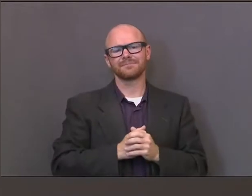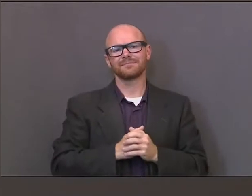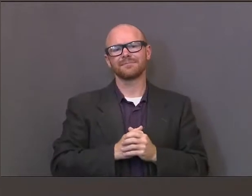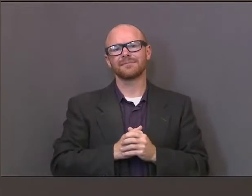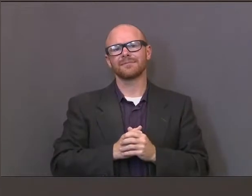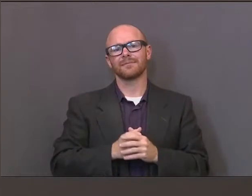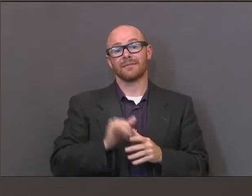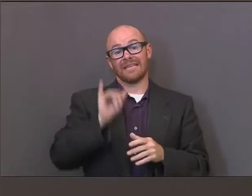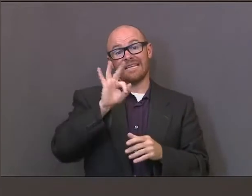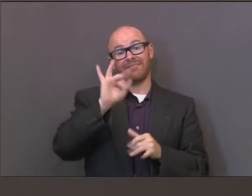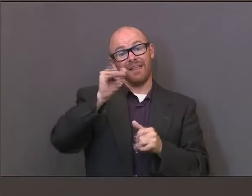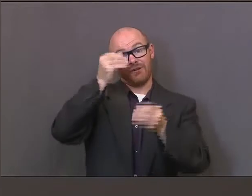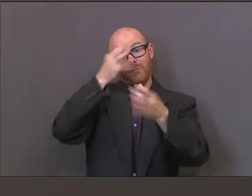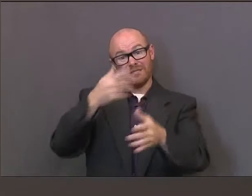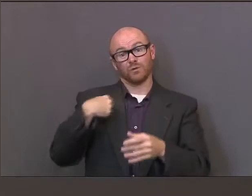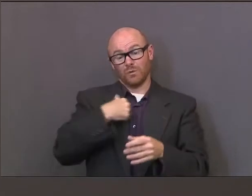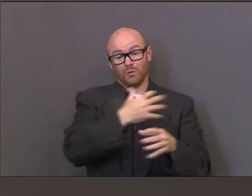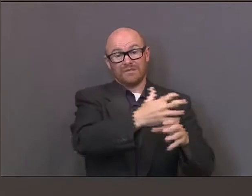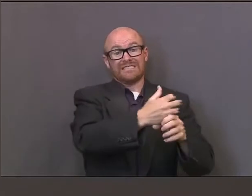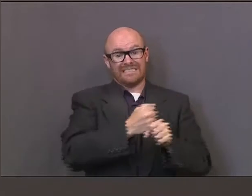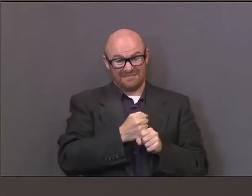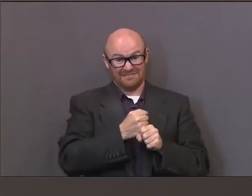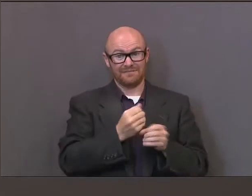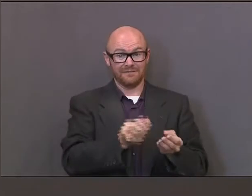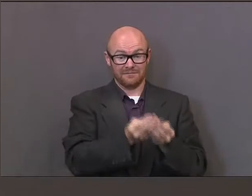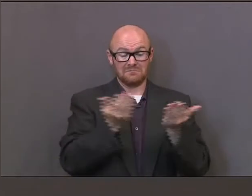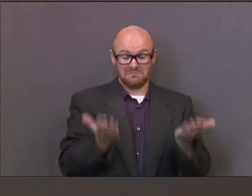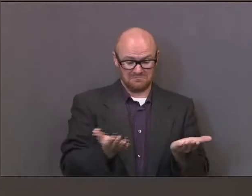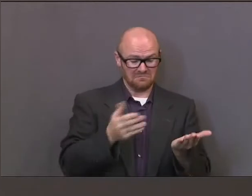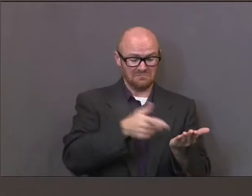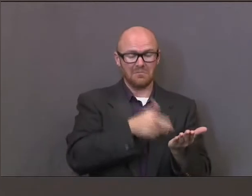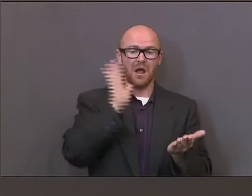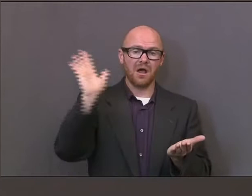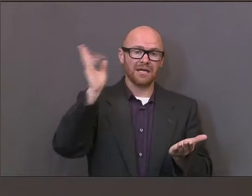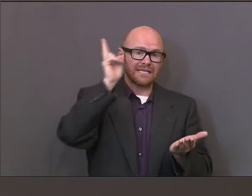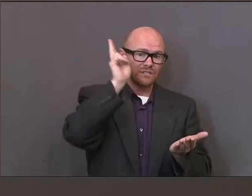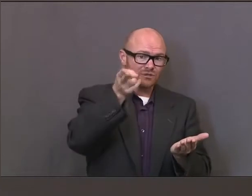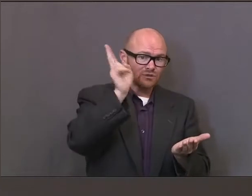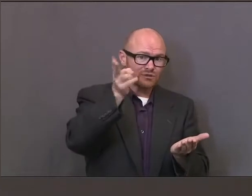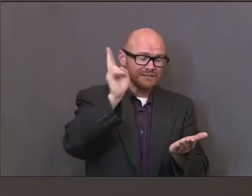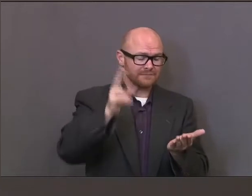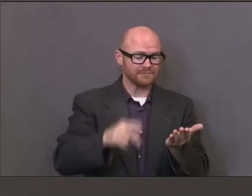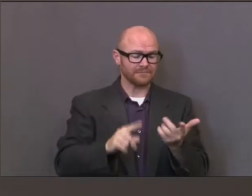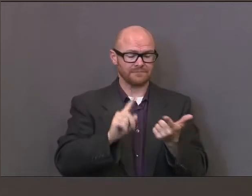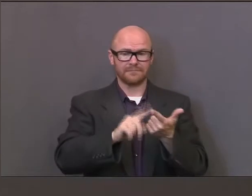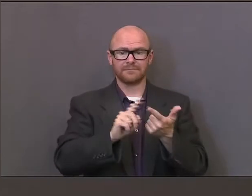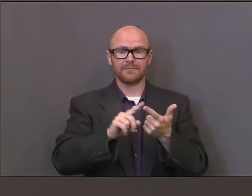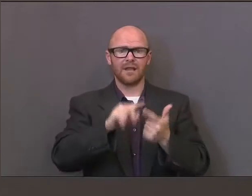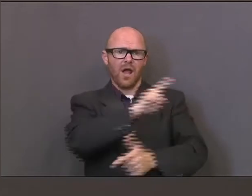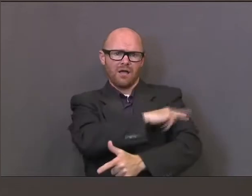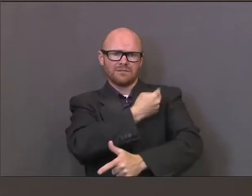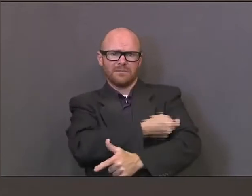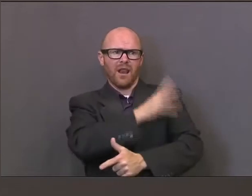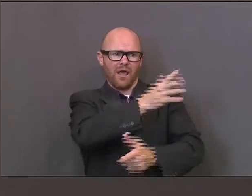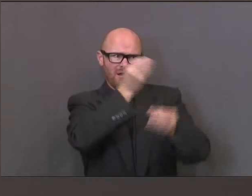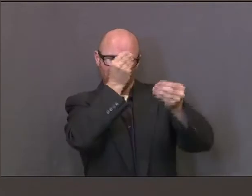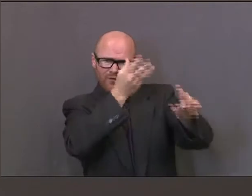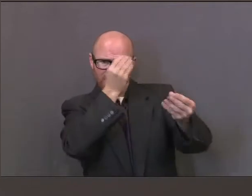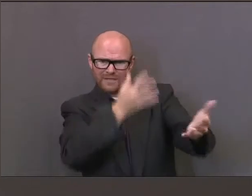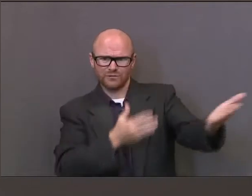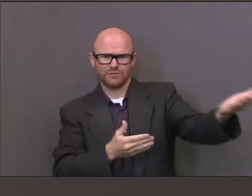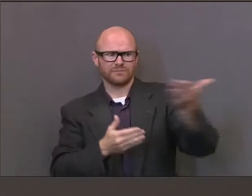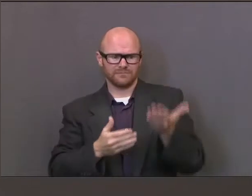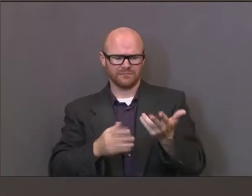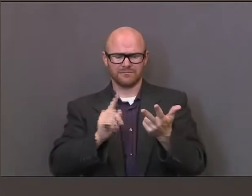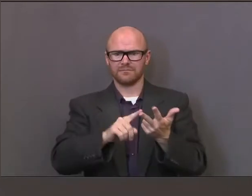If the information that we have initially, based on history, clinical information, and what's on a death certificate